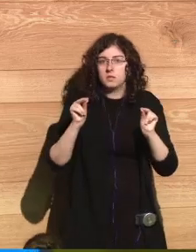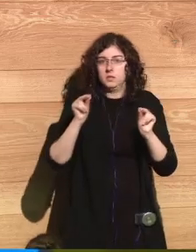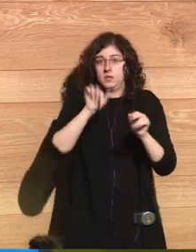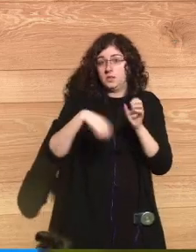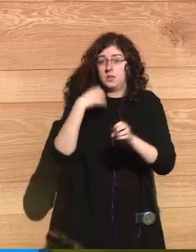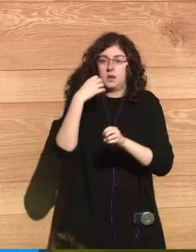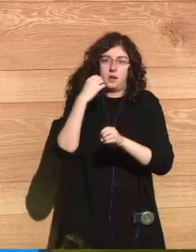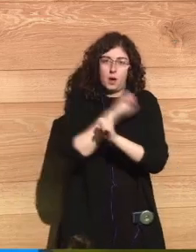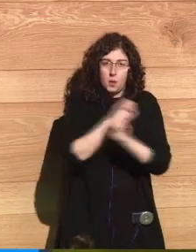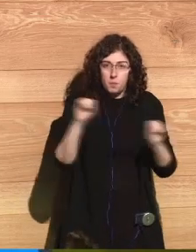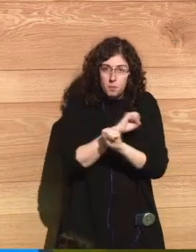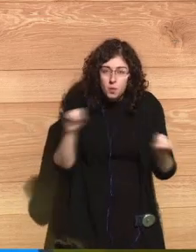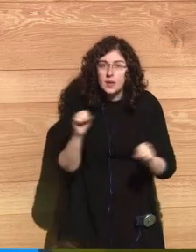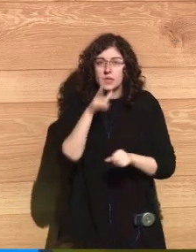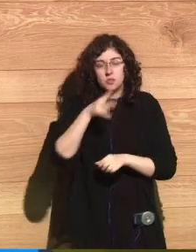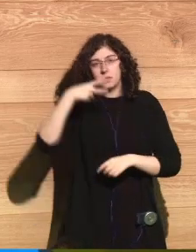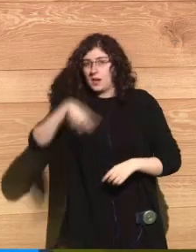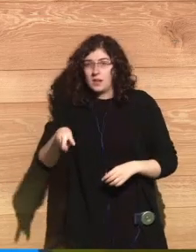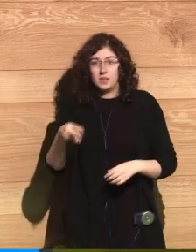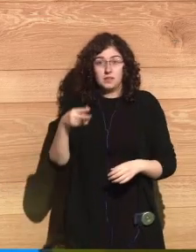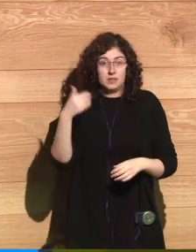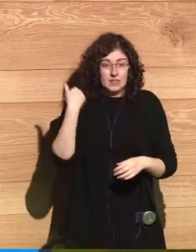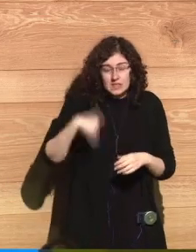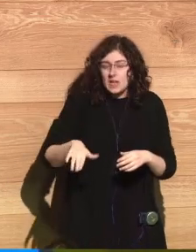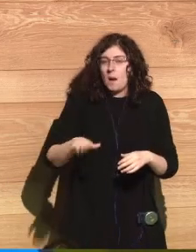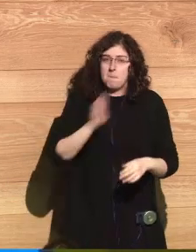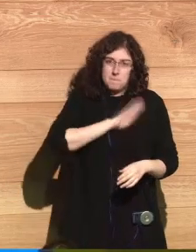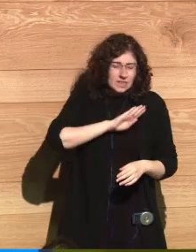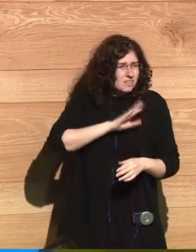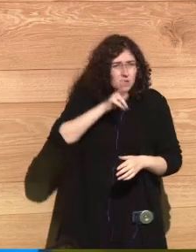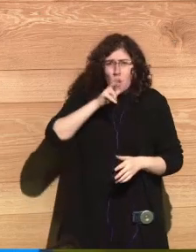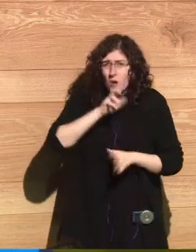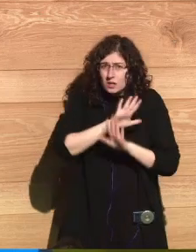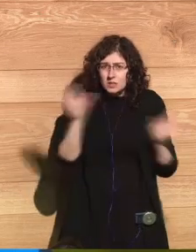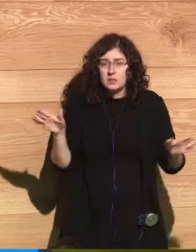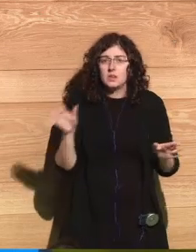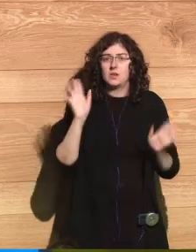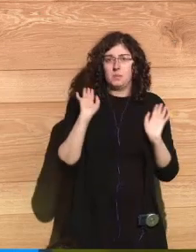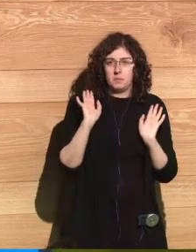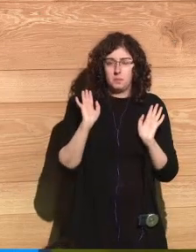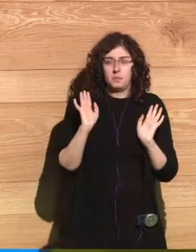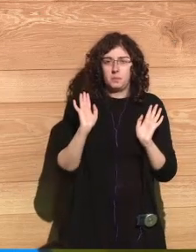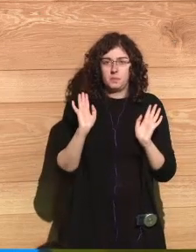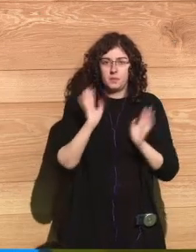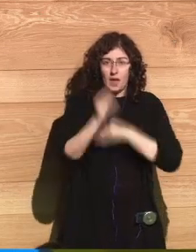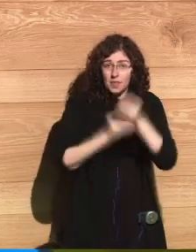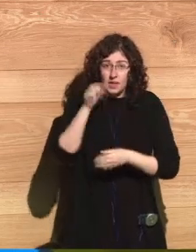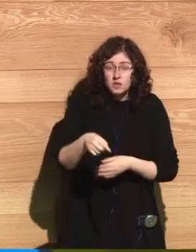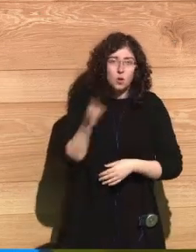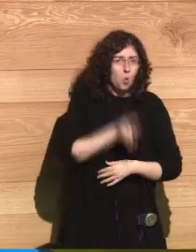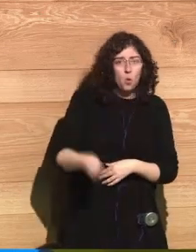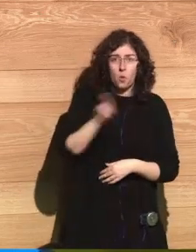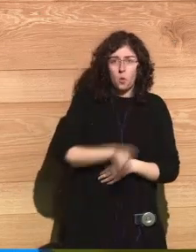bikini people are suffering. This is inhumane. This has to stop. And